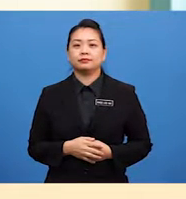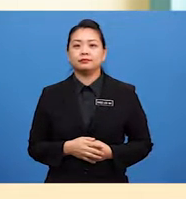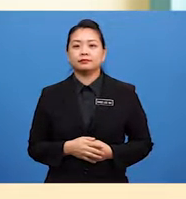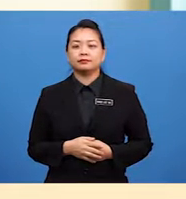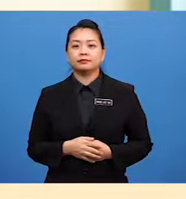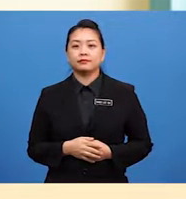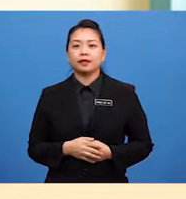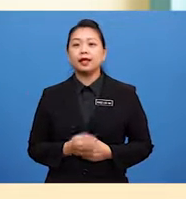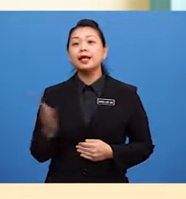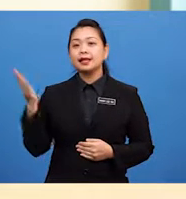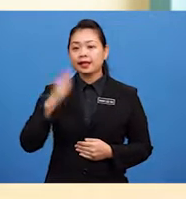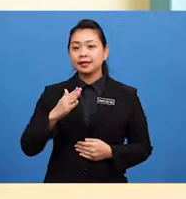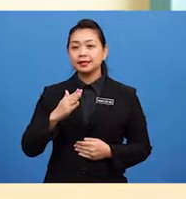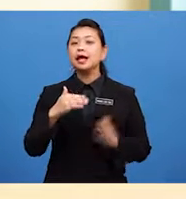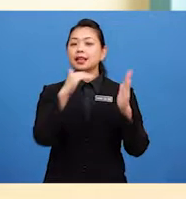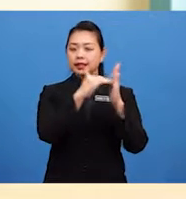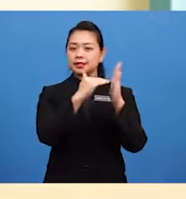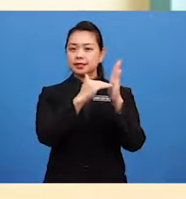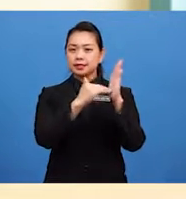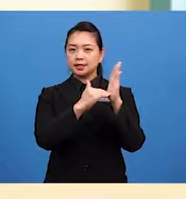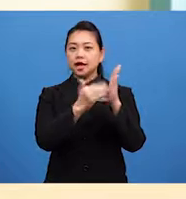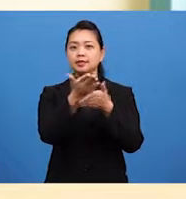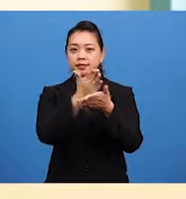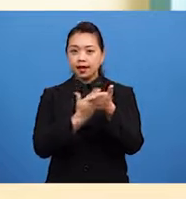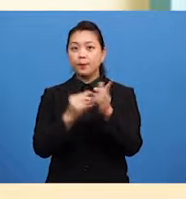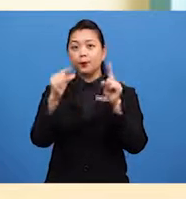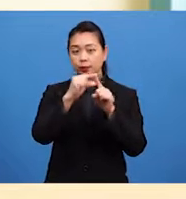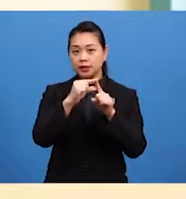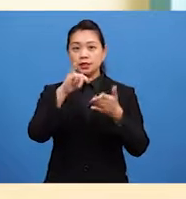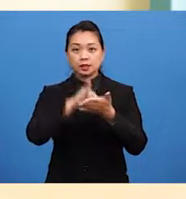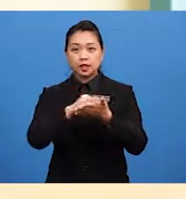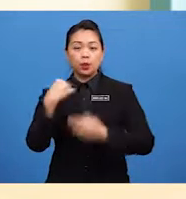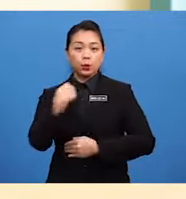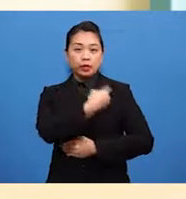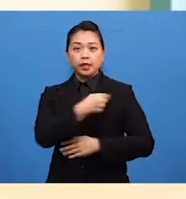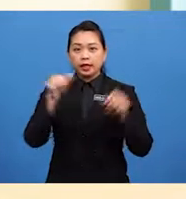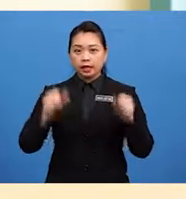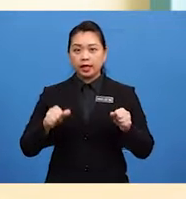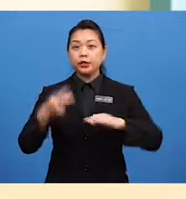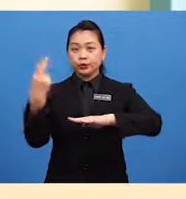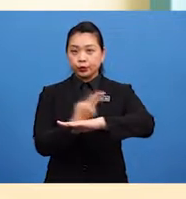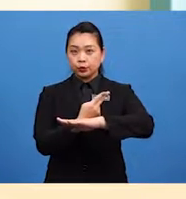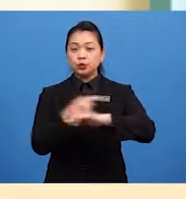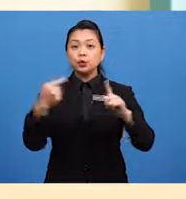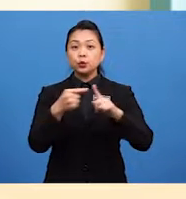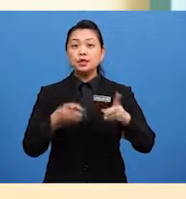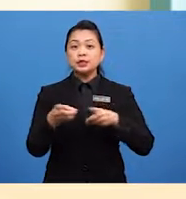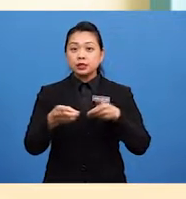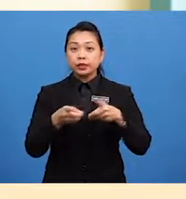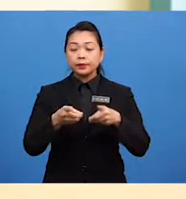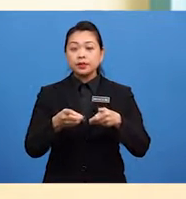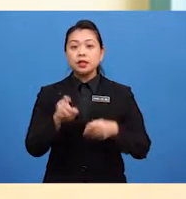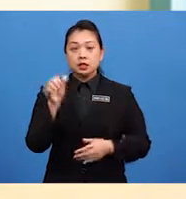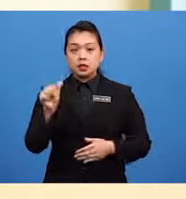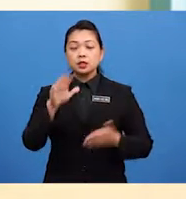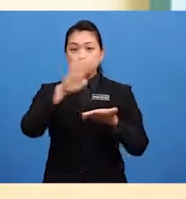Let's list some words that we can use to describe a school